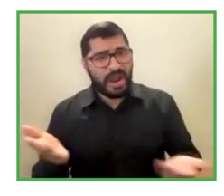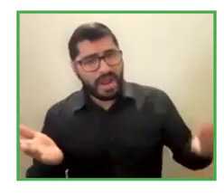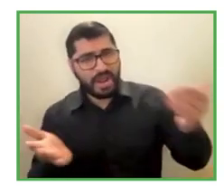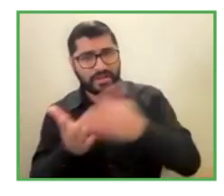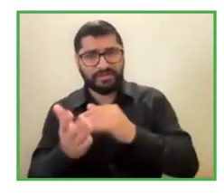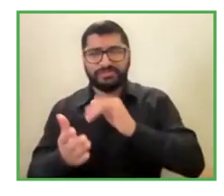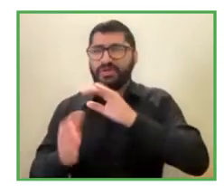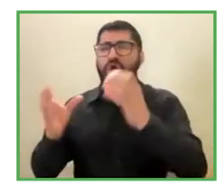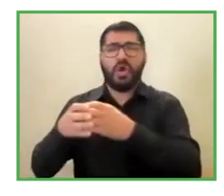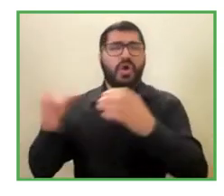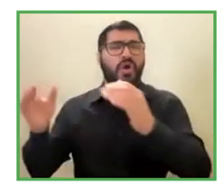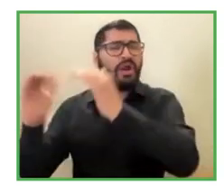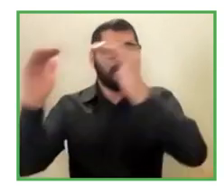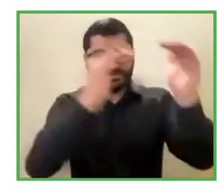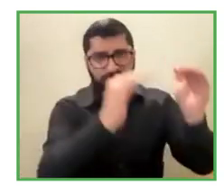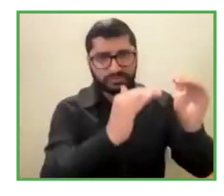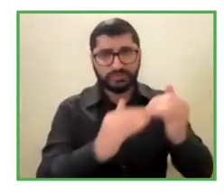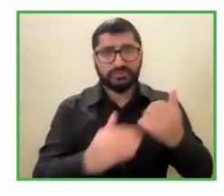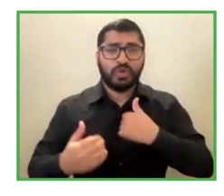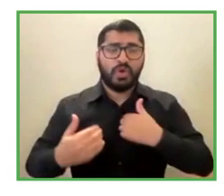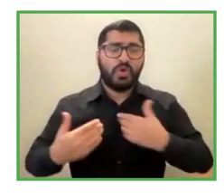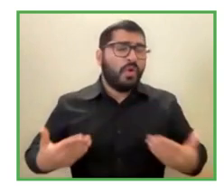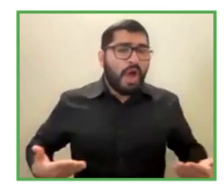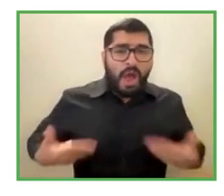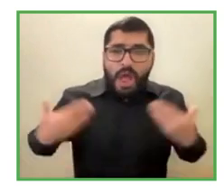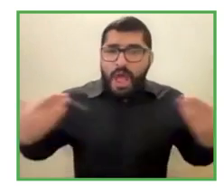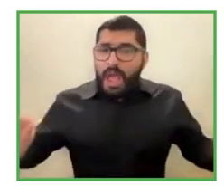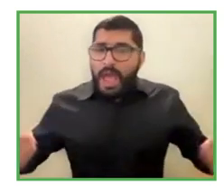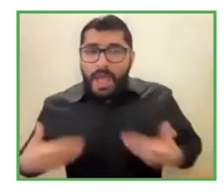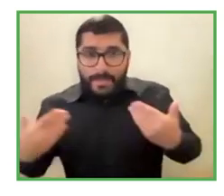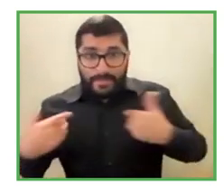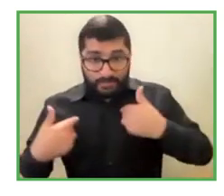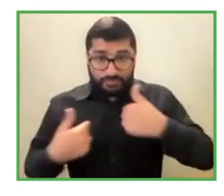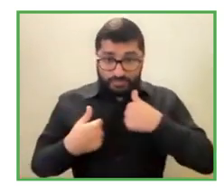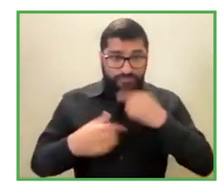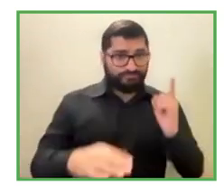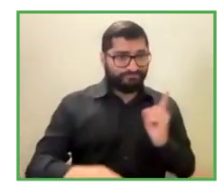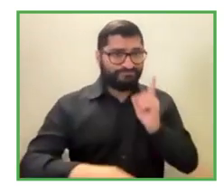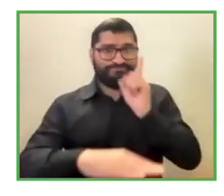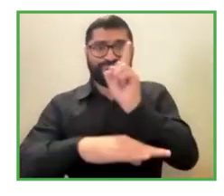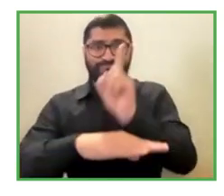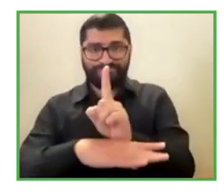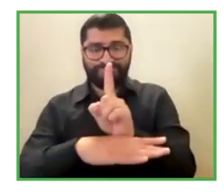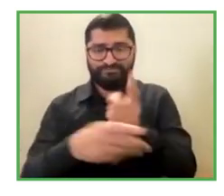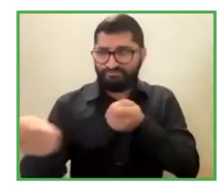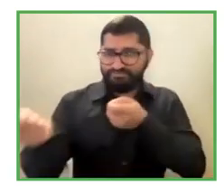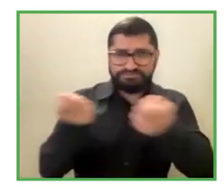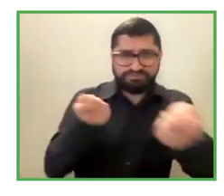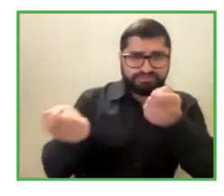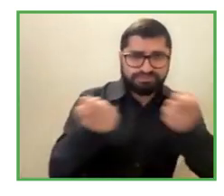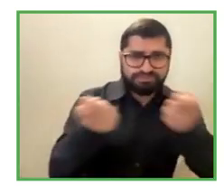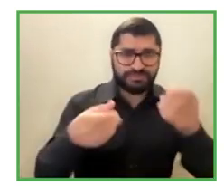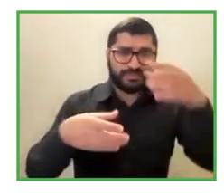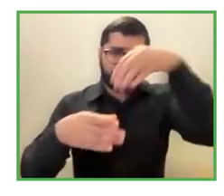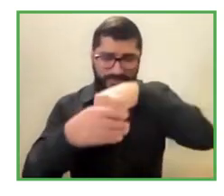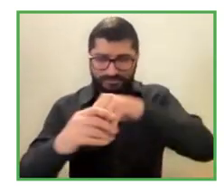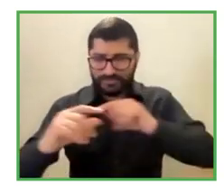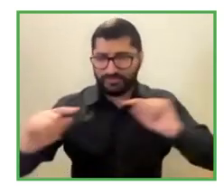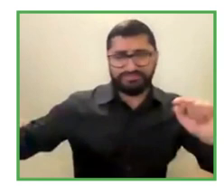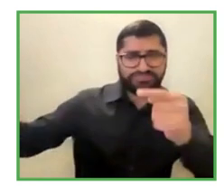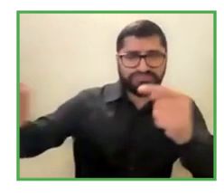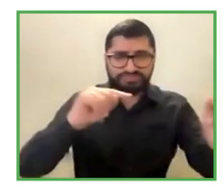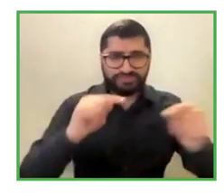And we're very happy to have had the possibility to participate in this panel. And with this, we're going to